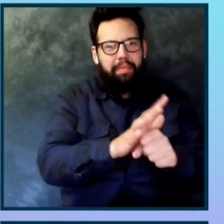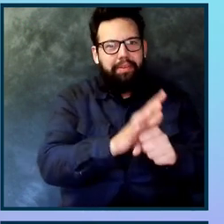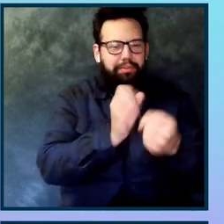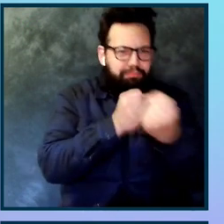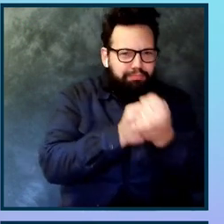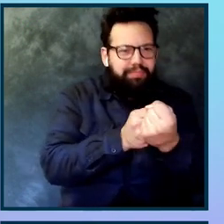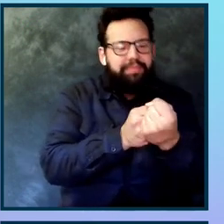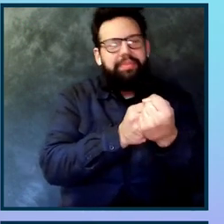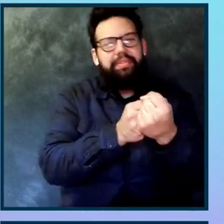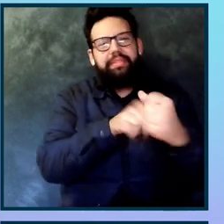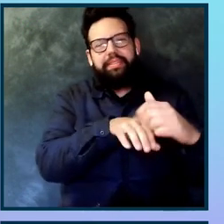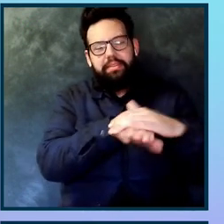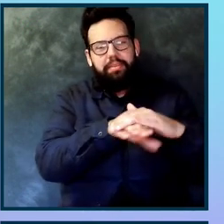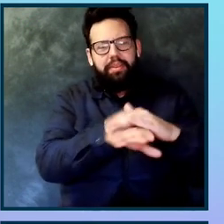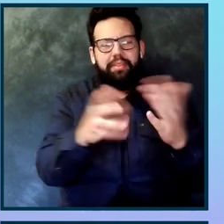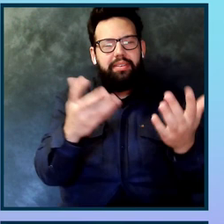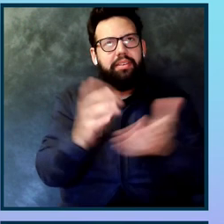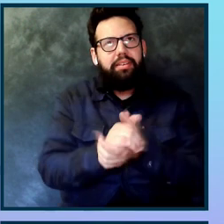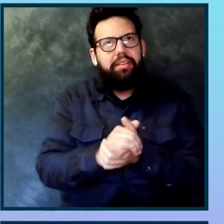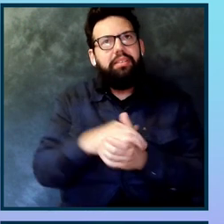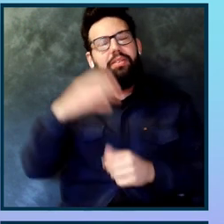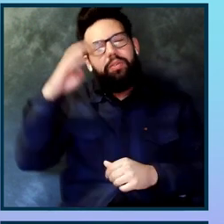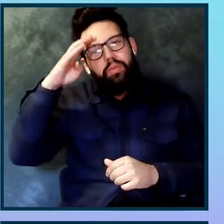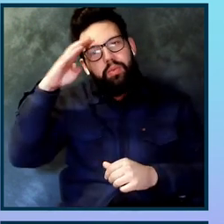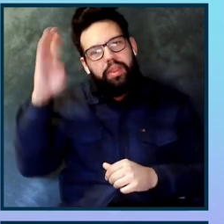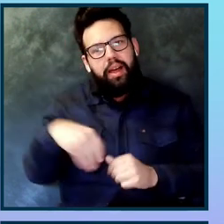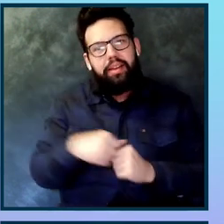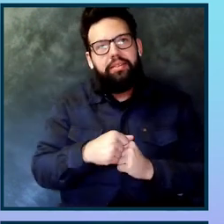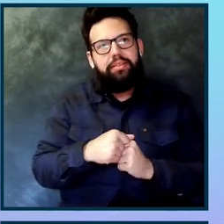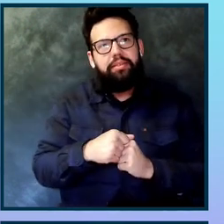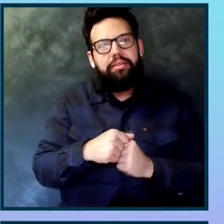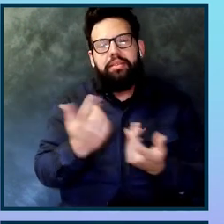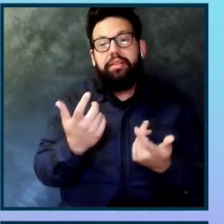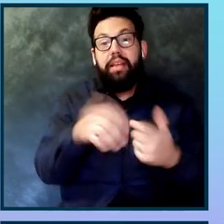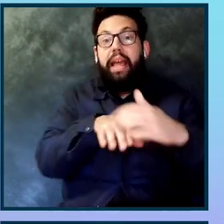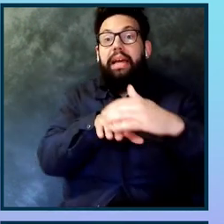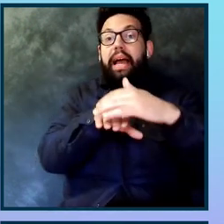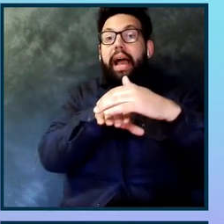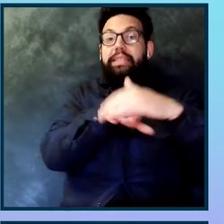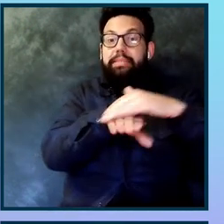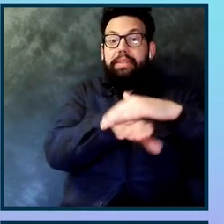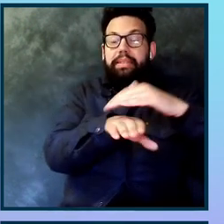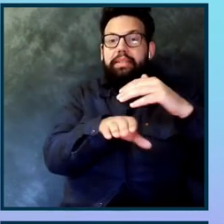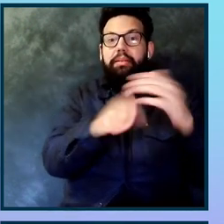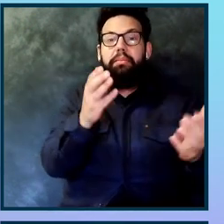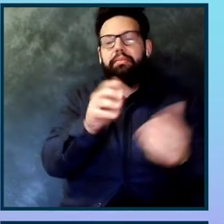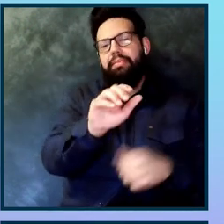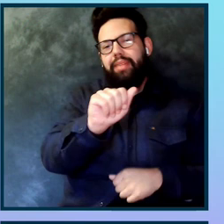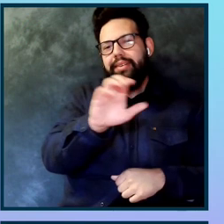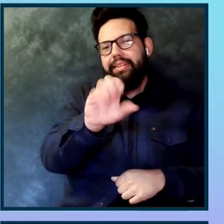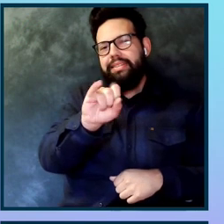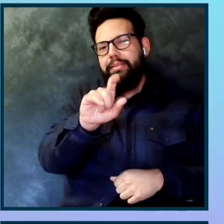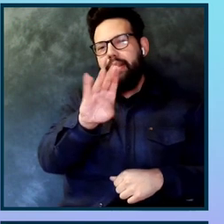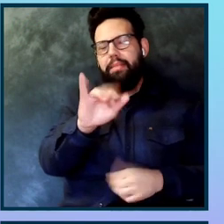And, you know, accessibility is also, for short, we call it A11Y. So, don't let this